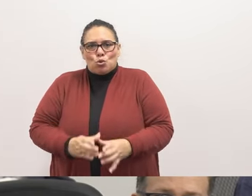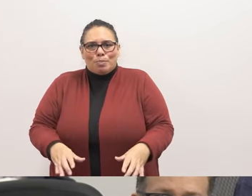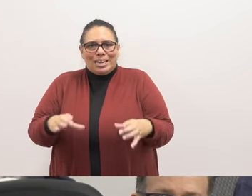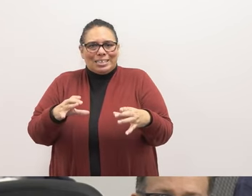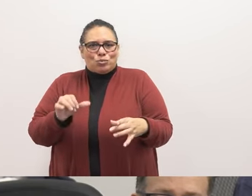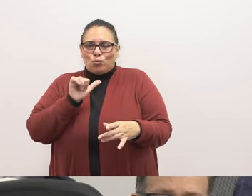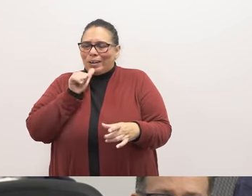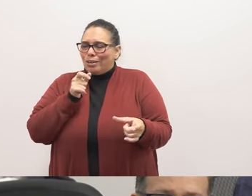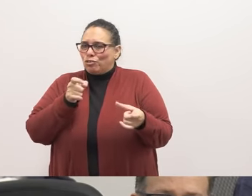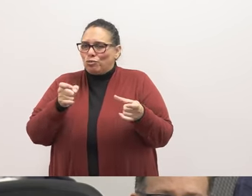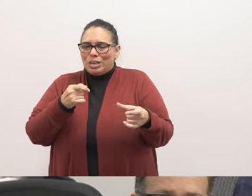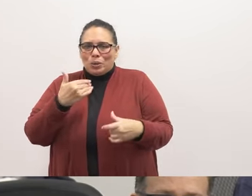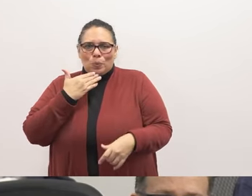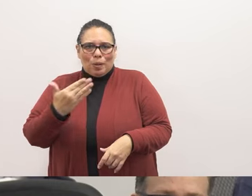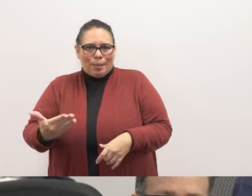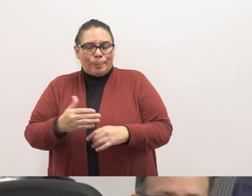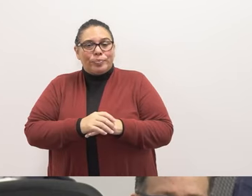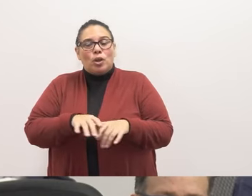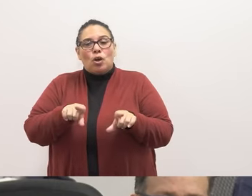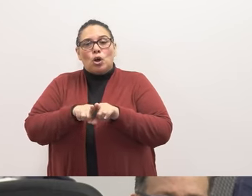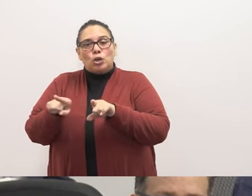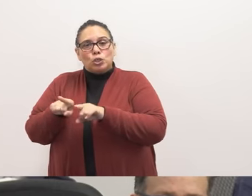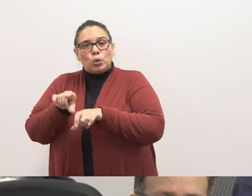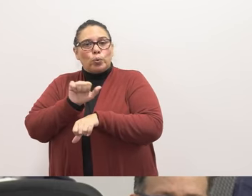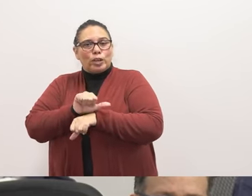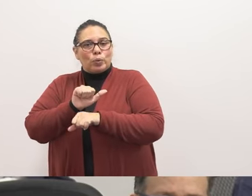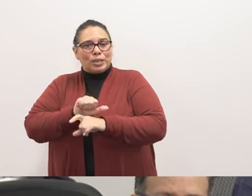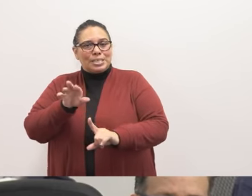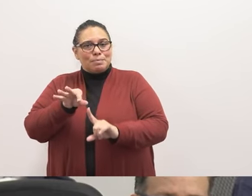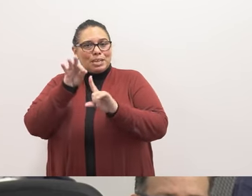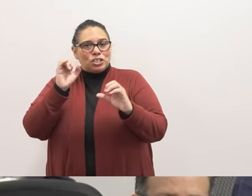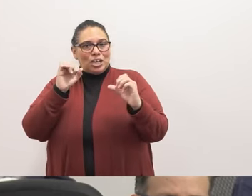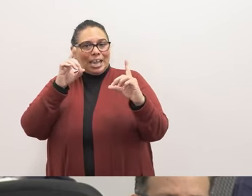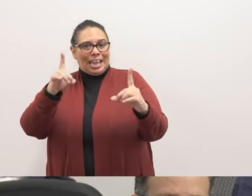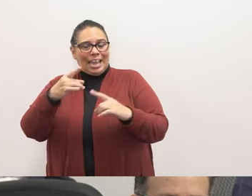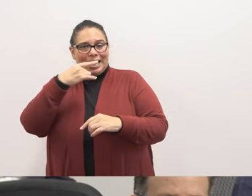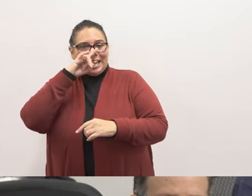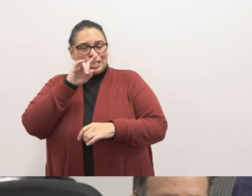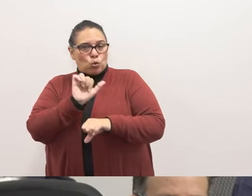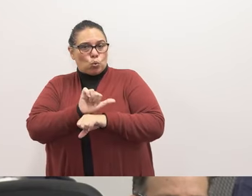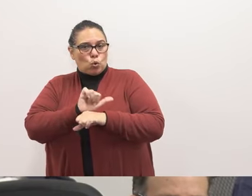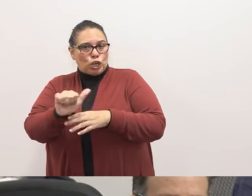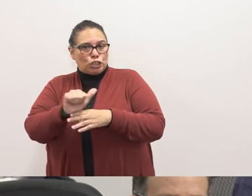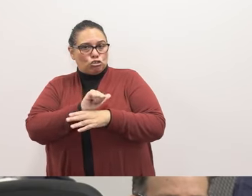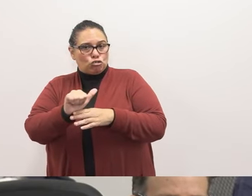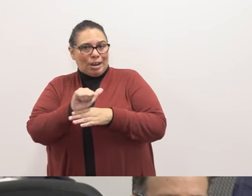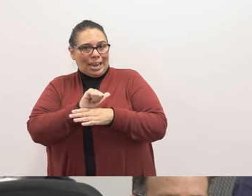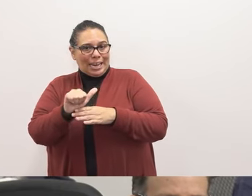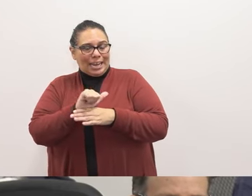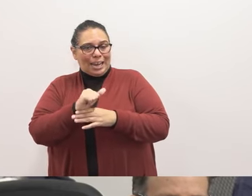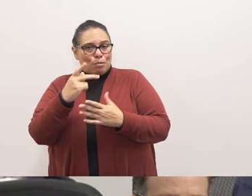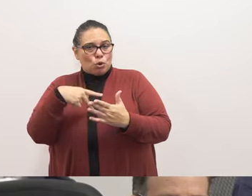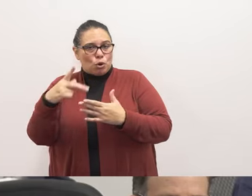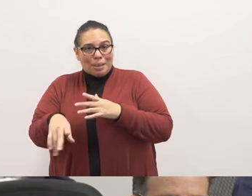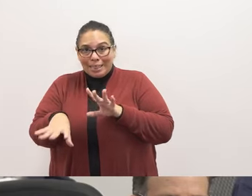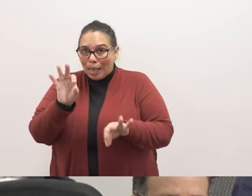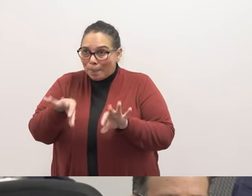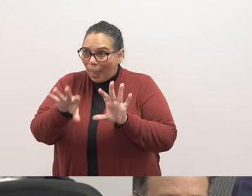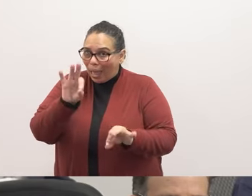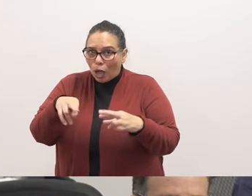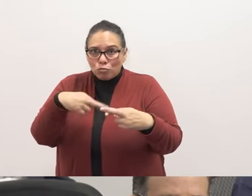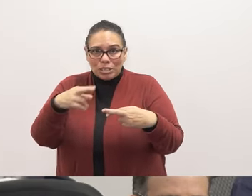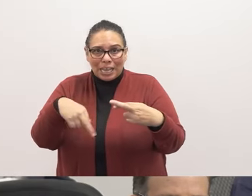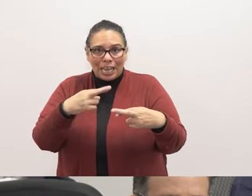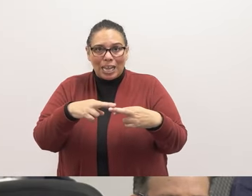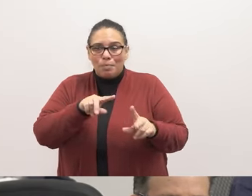we worked with the special ed kids, who did a work training program where they're basically picking up the recycling bins and taking them